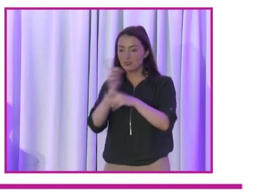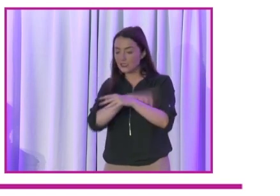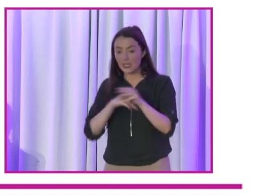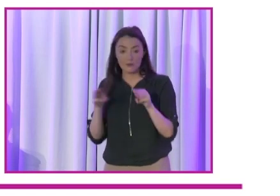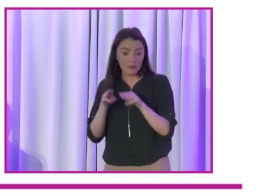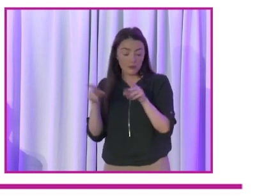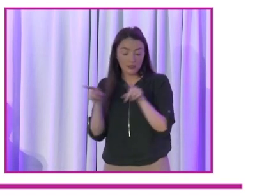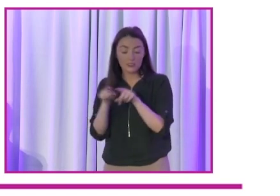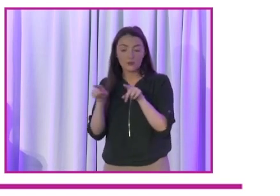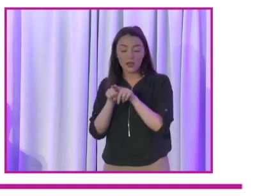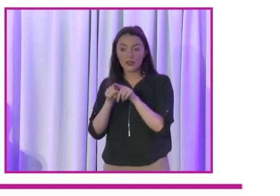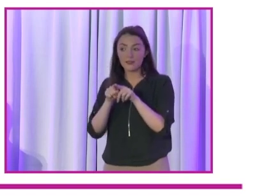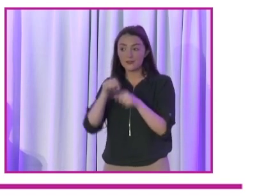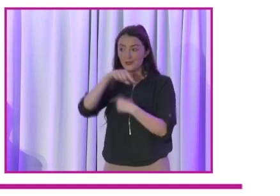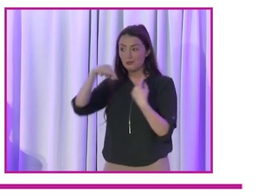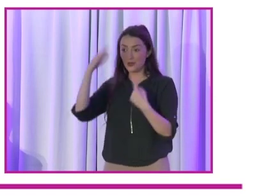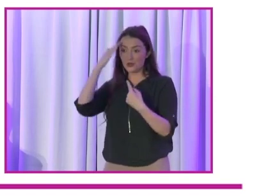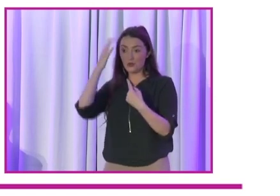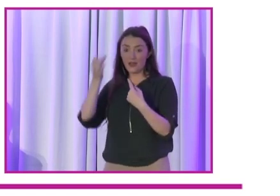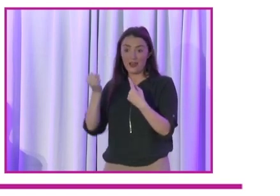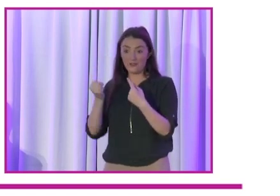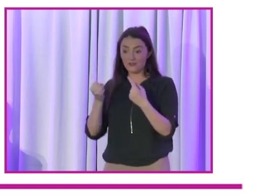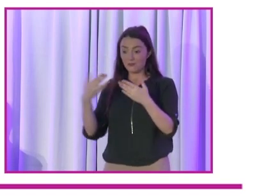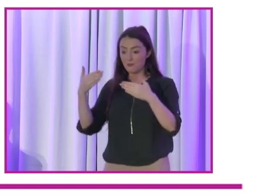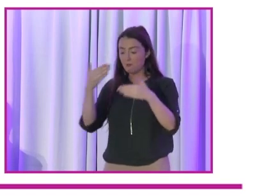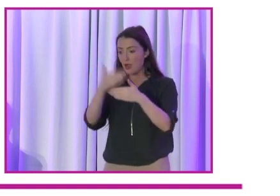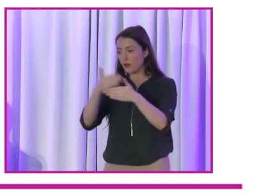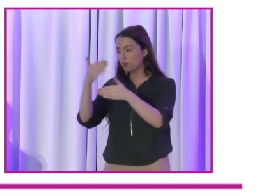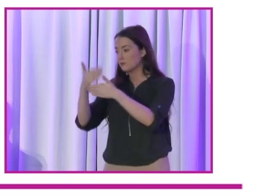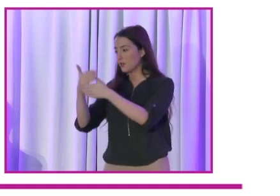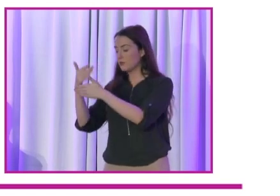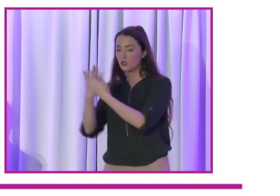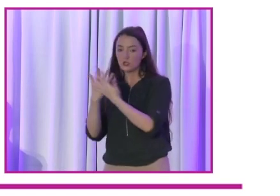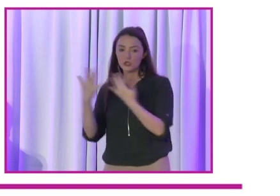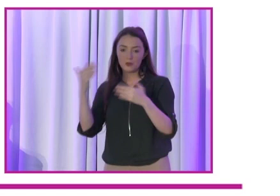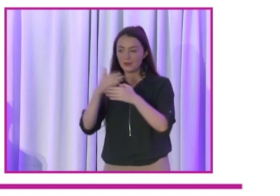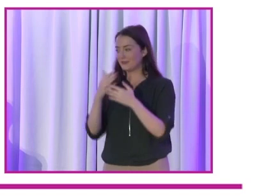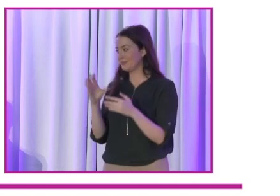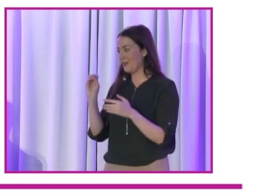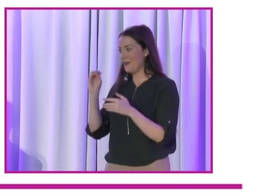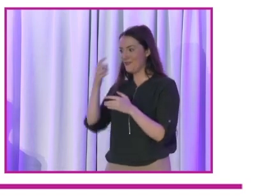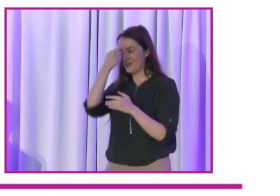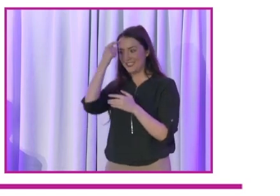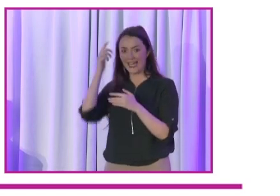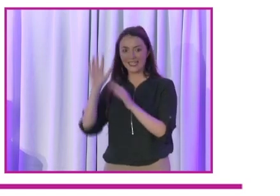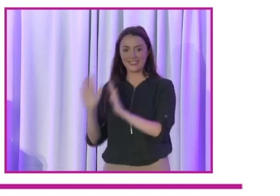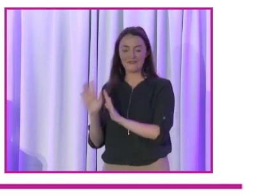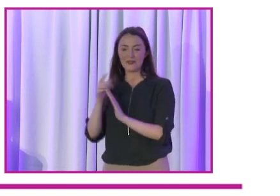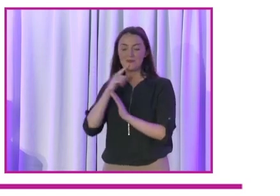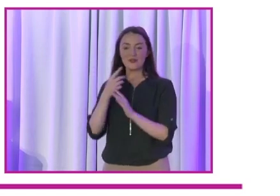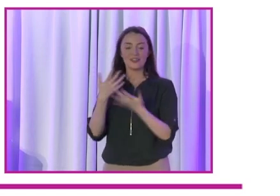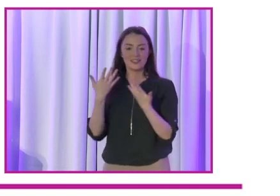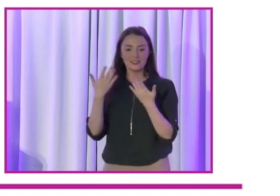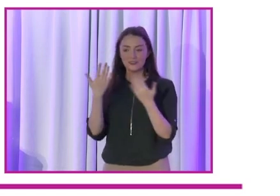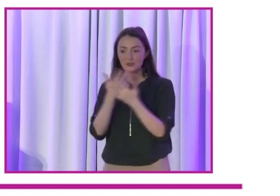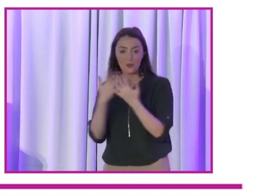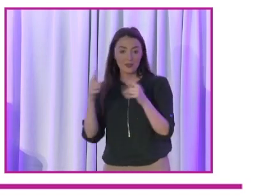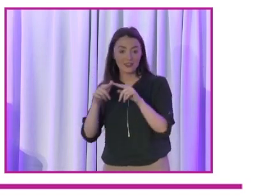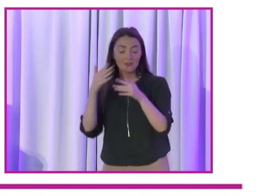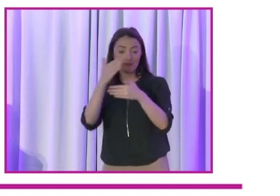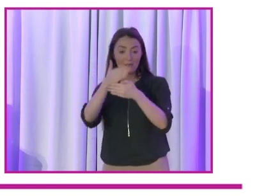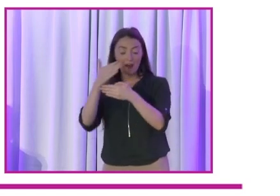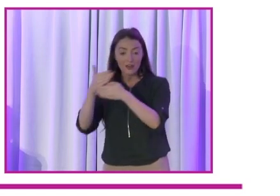as well. We know there's also additional barriers. Oh my God, 50 seconds. There are additional barriers for disabled people